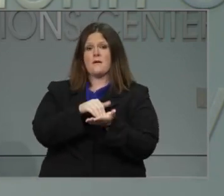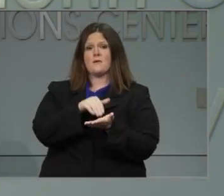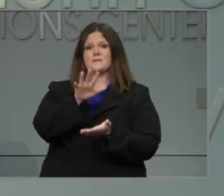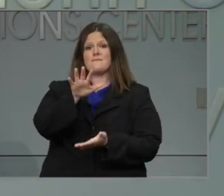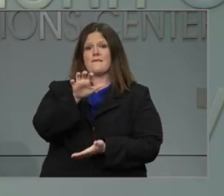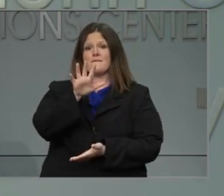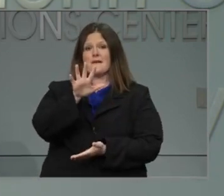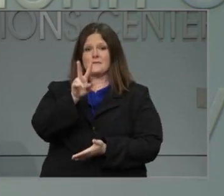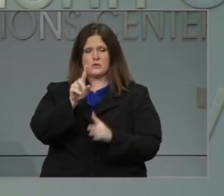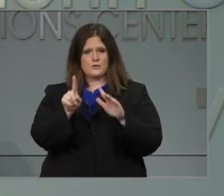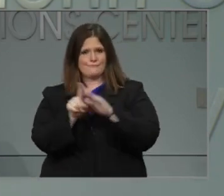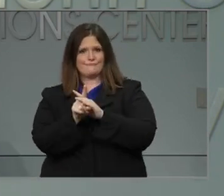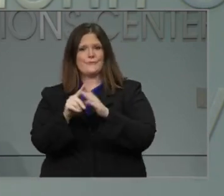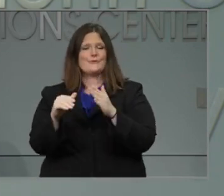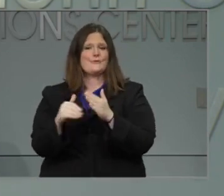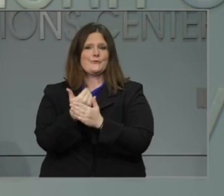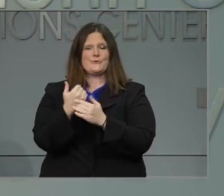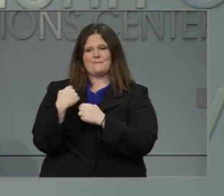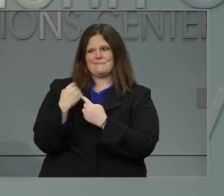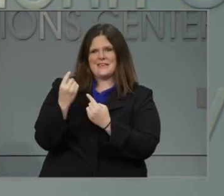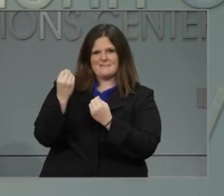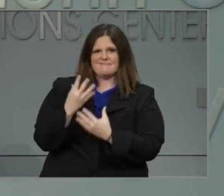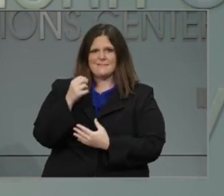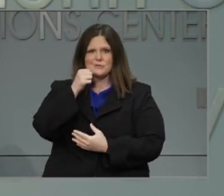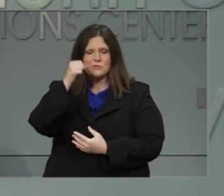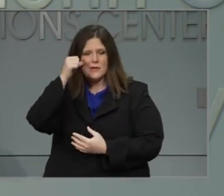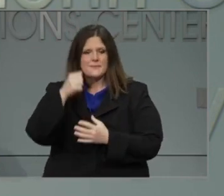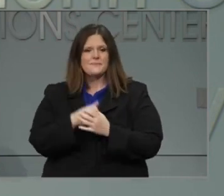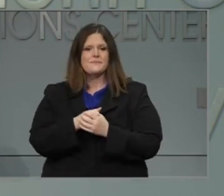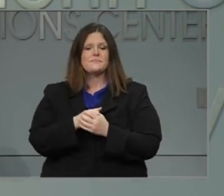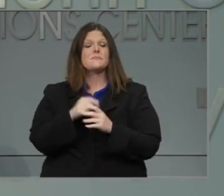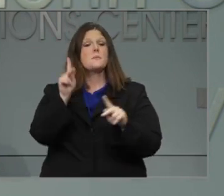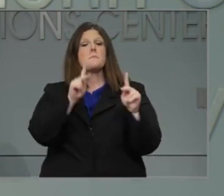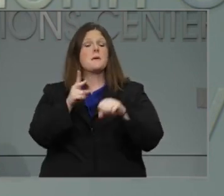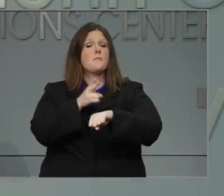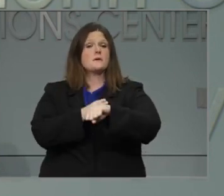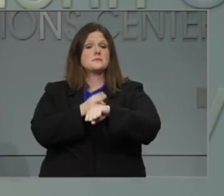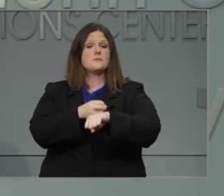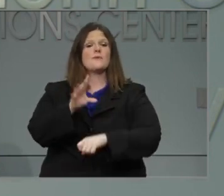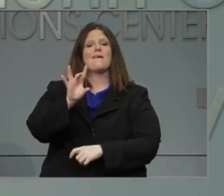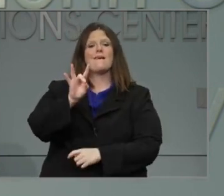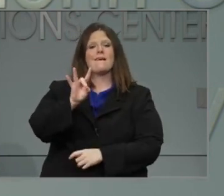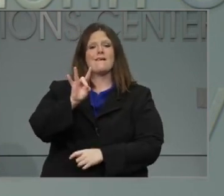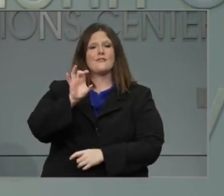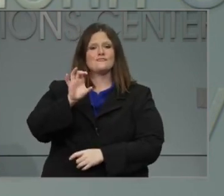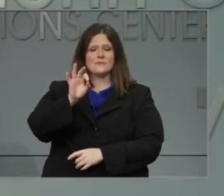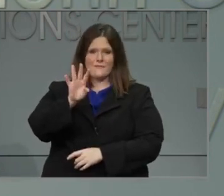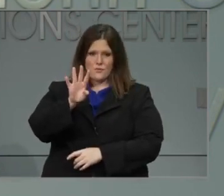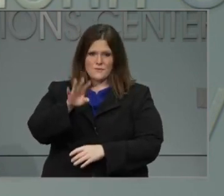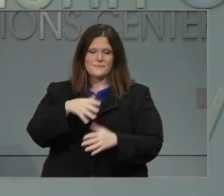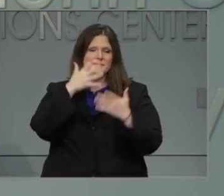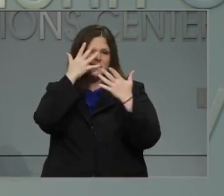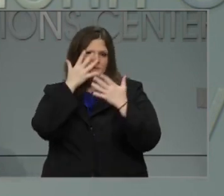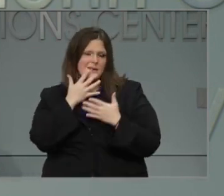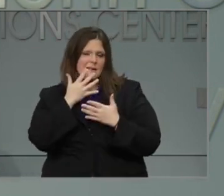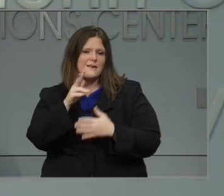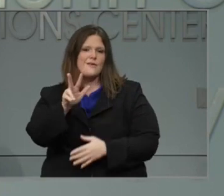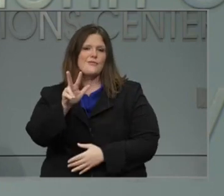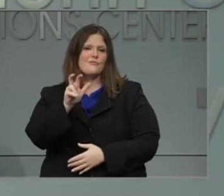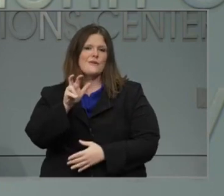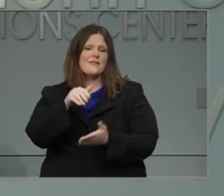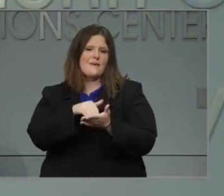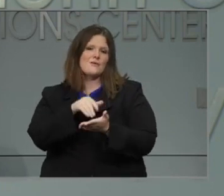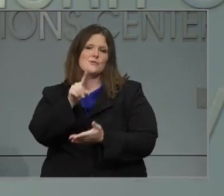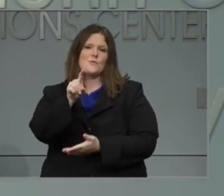reported since yesterday, 894 people in the hospital, and sadly, 3,180 people who have